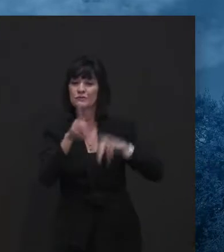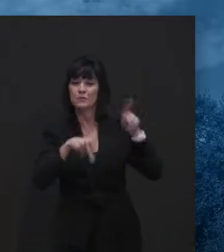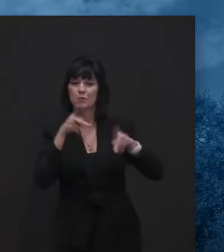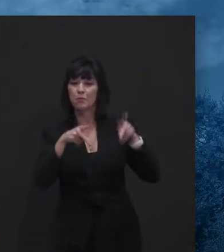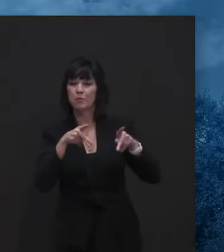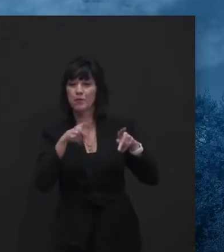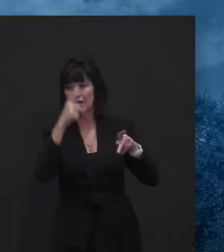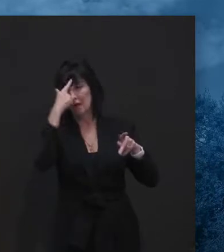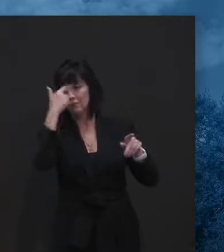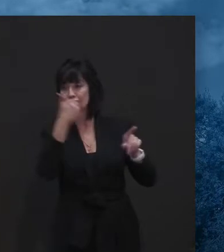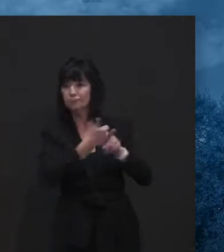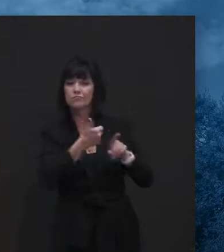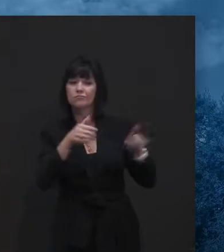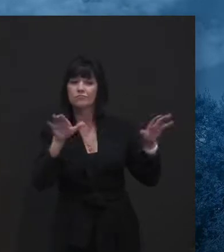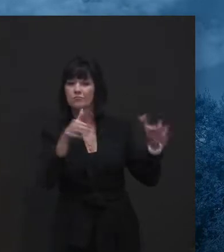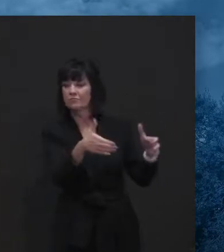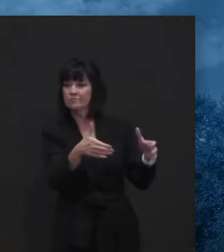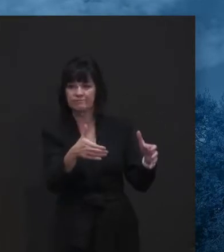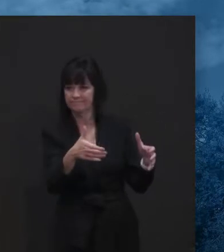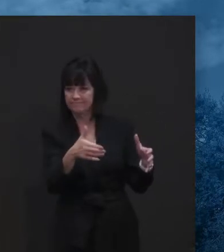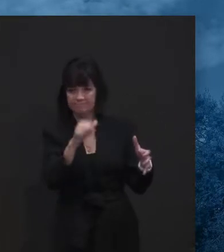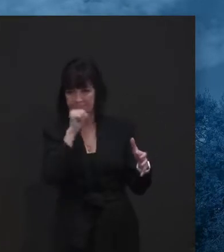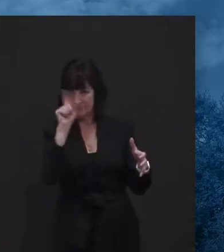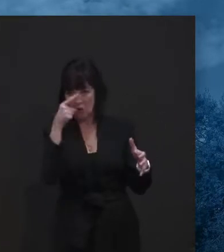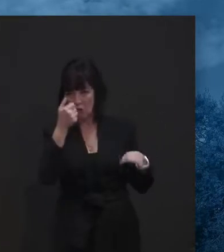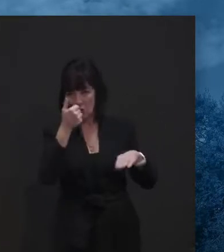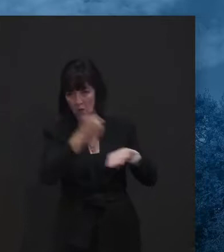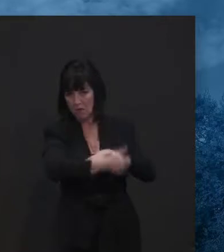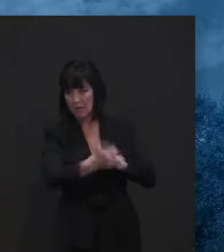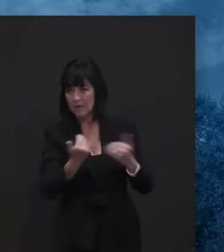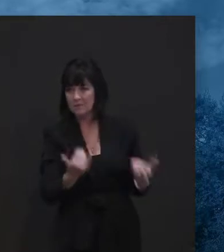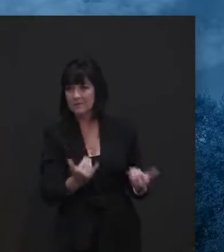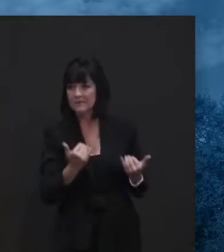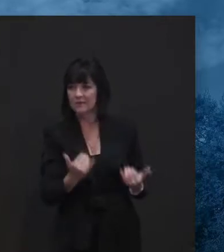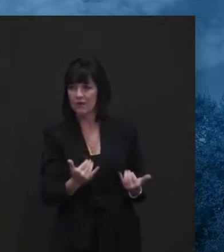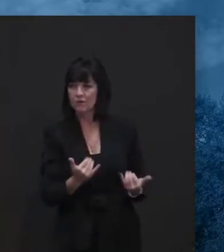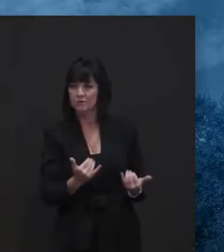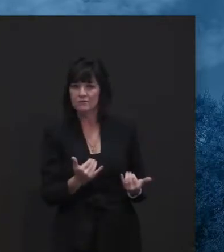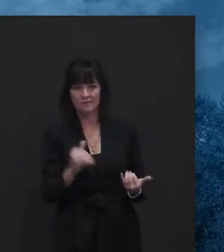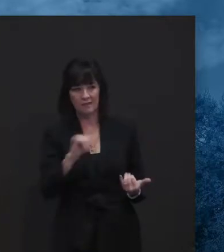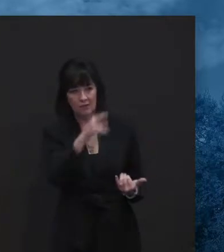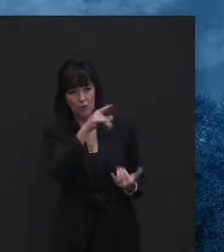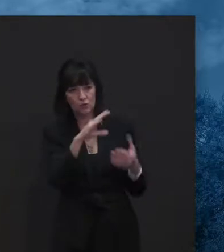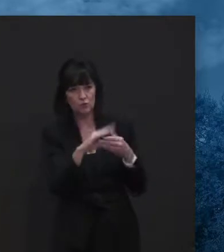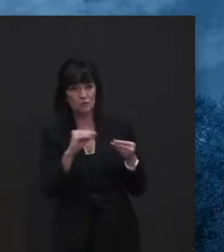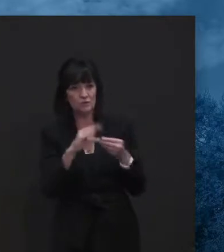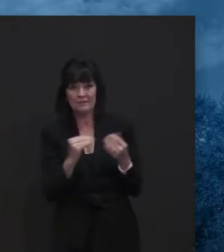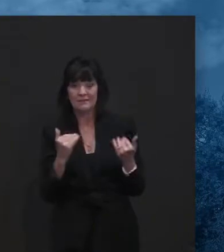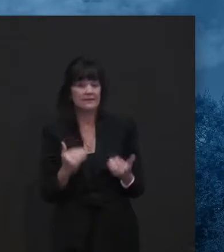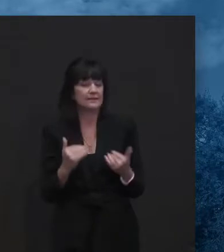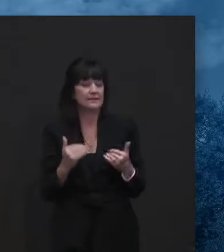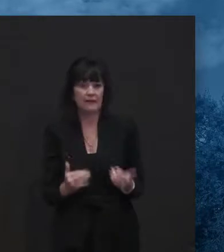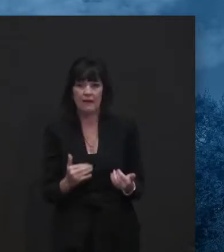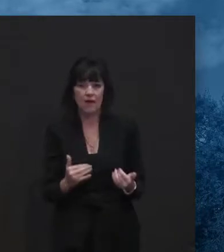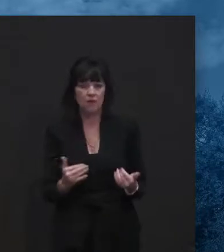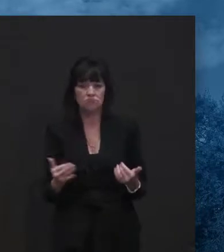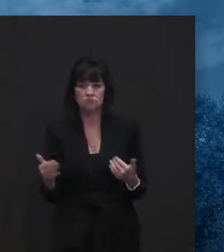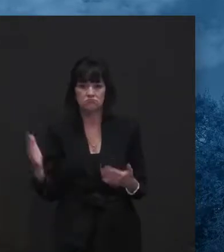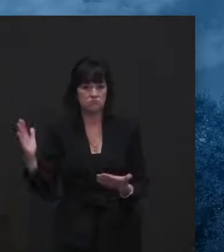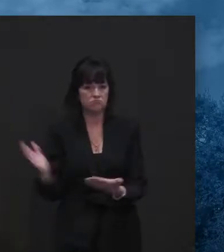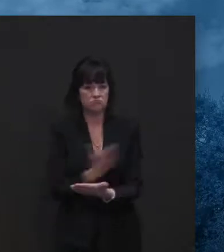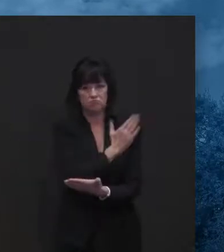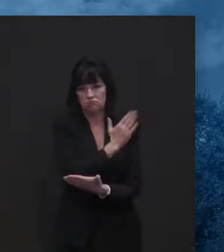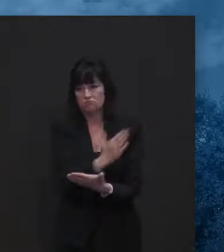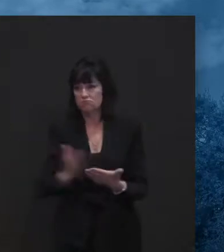uh, there, uh, after 4th of July. It's, as you said, every age group. It's really now other than